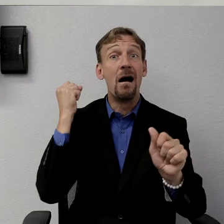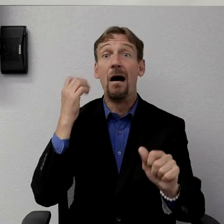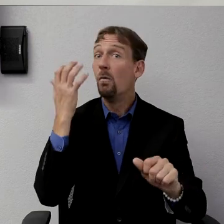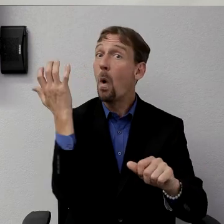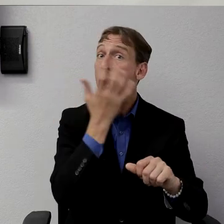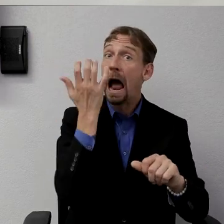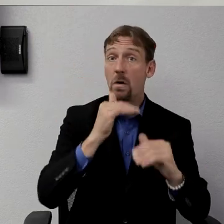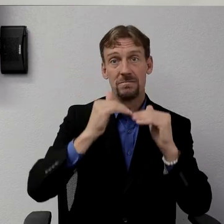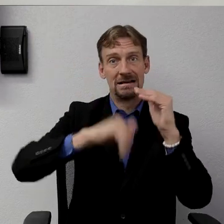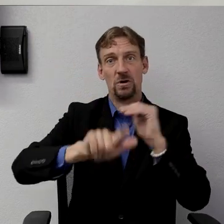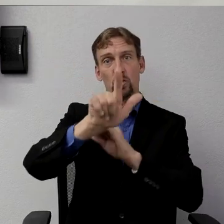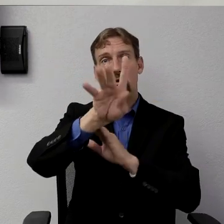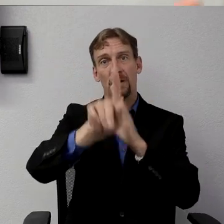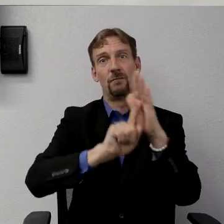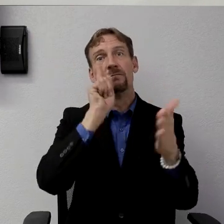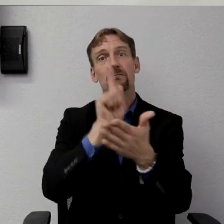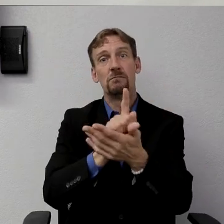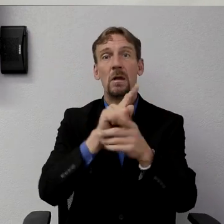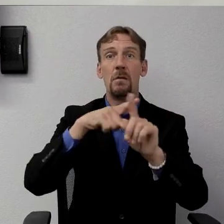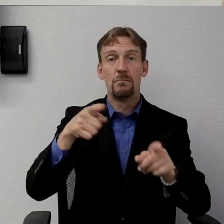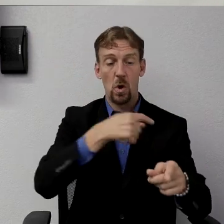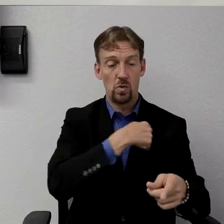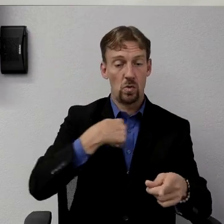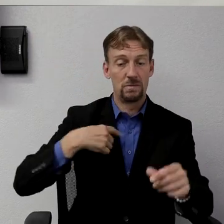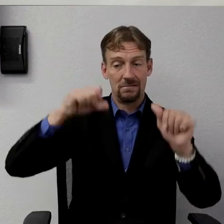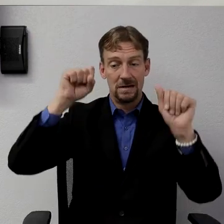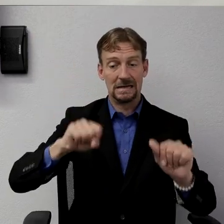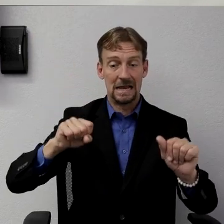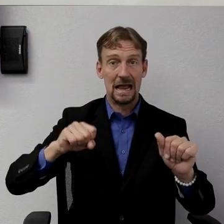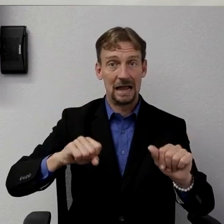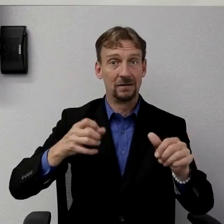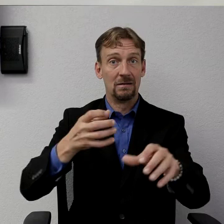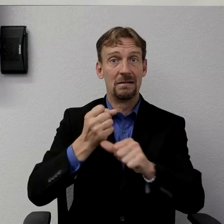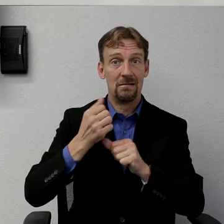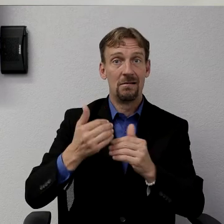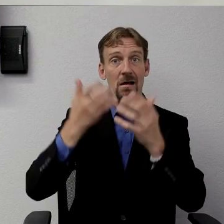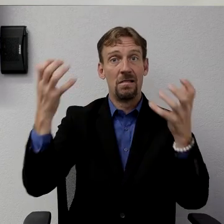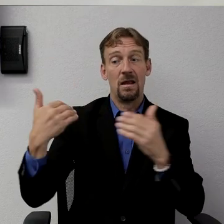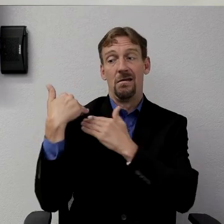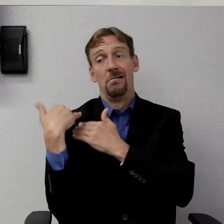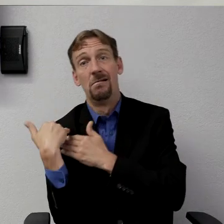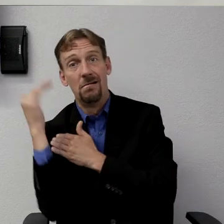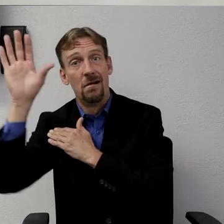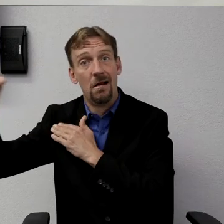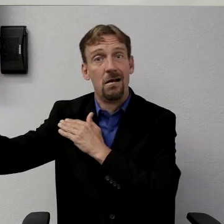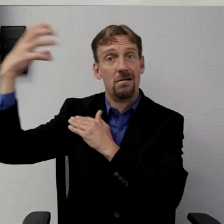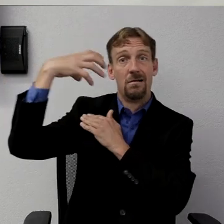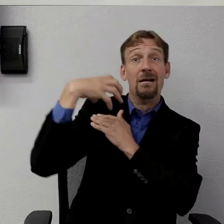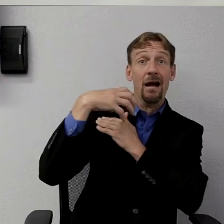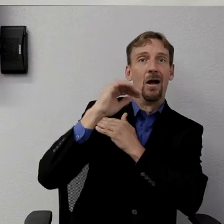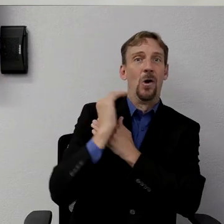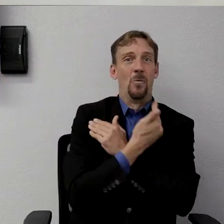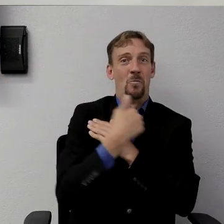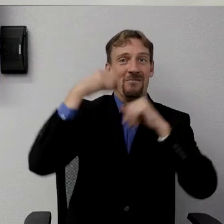But the fact that we're going to take quite a bit of the burden off of them by doing this in-house testing should help the